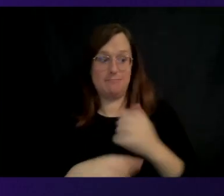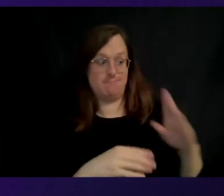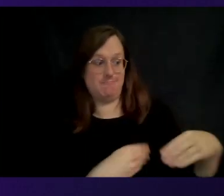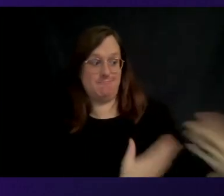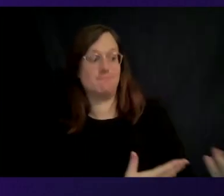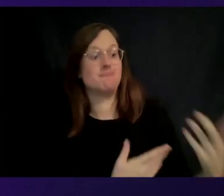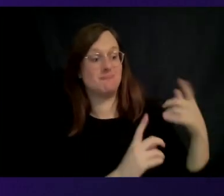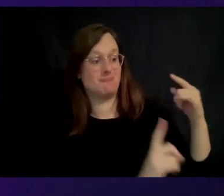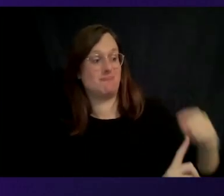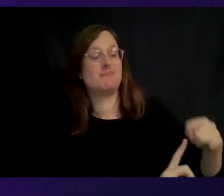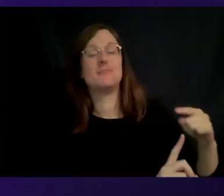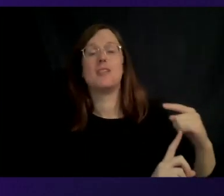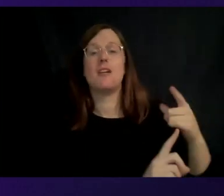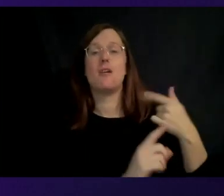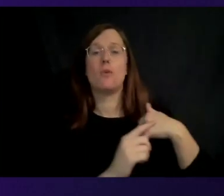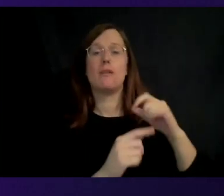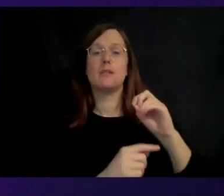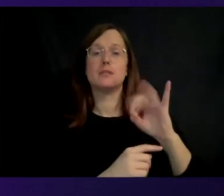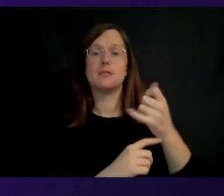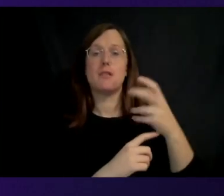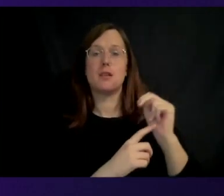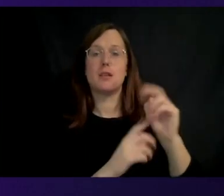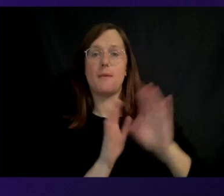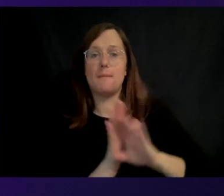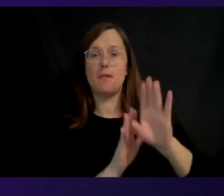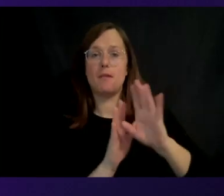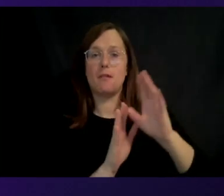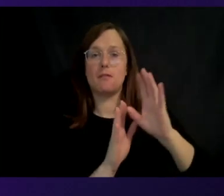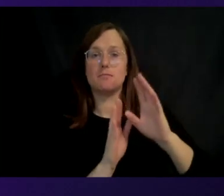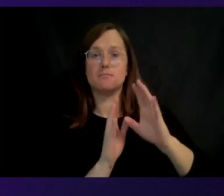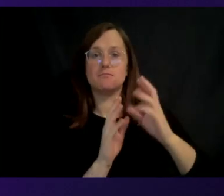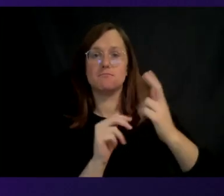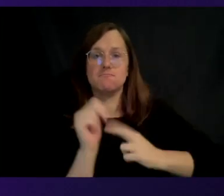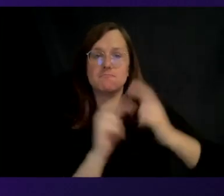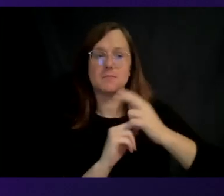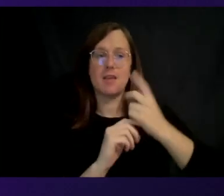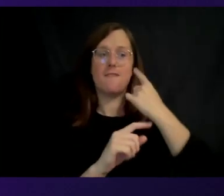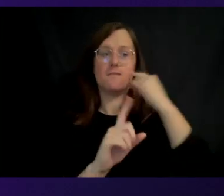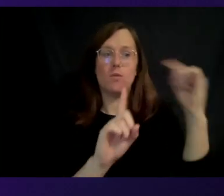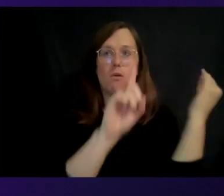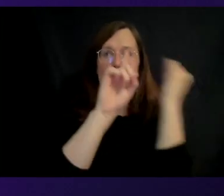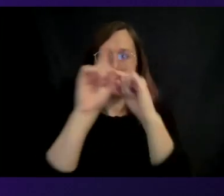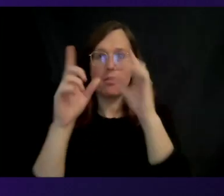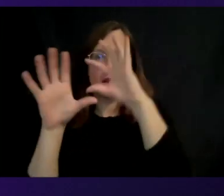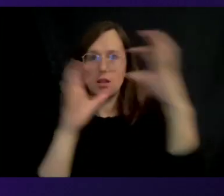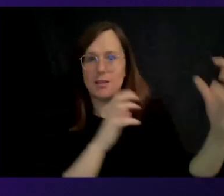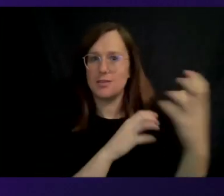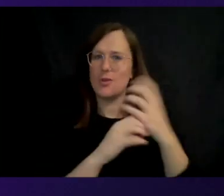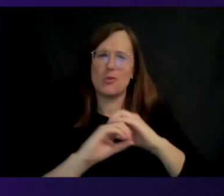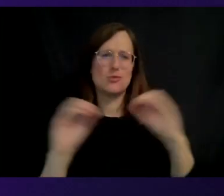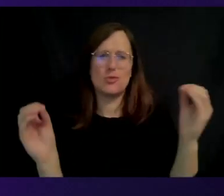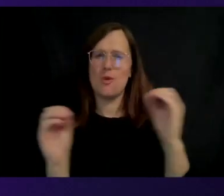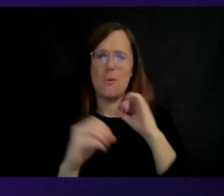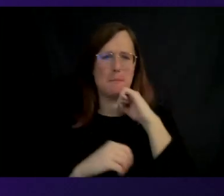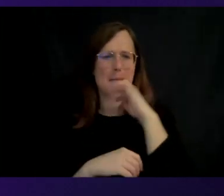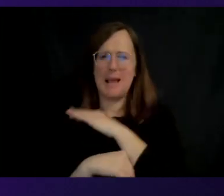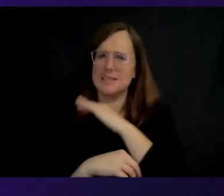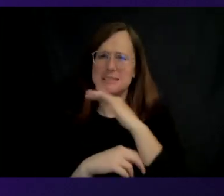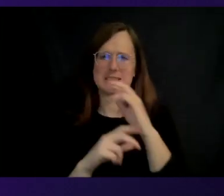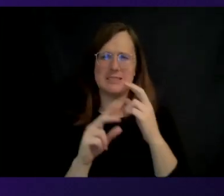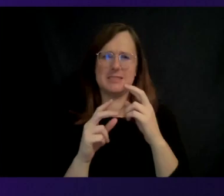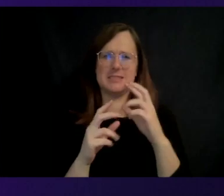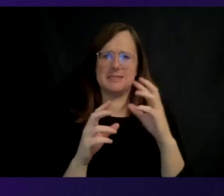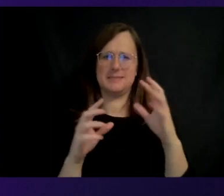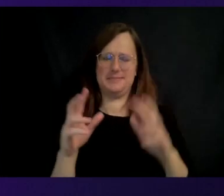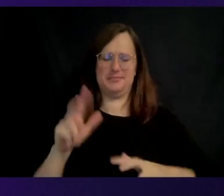the silicon we build has been purposely designed for the cloud. There is no clutter, and it's designed to do optimal,